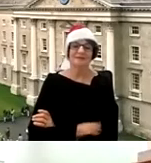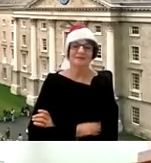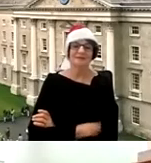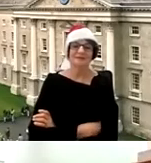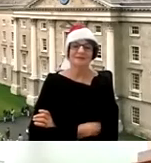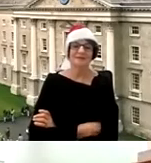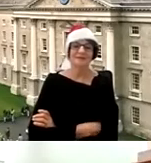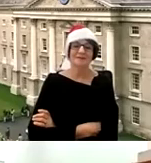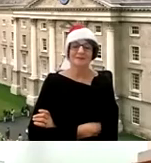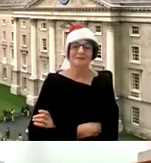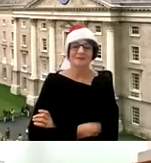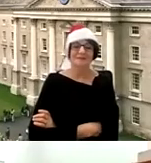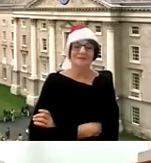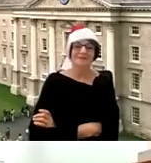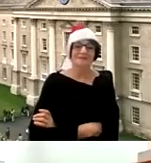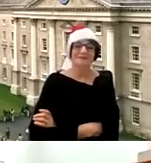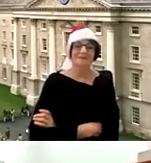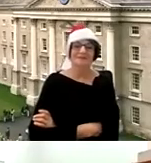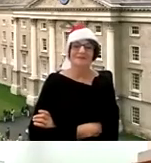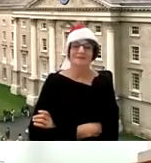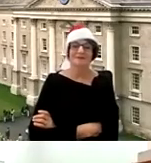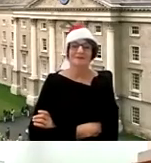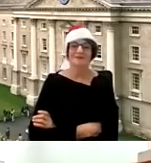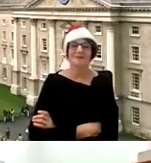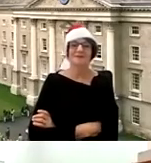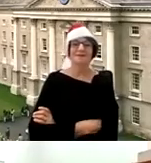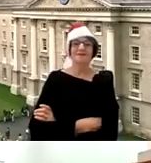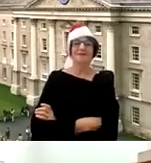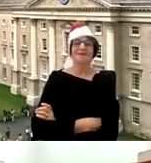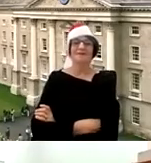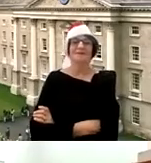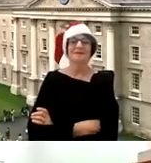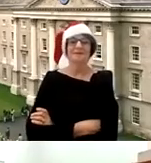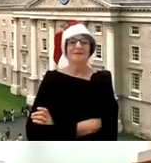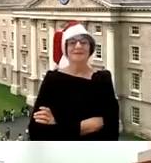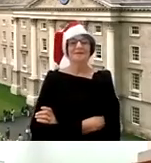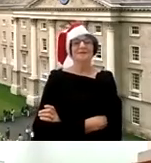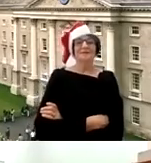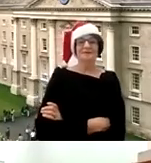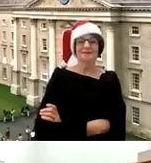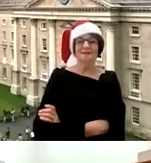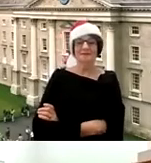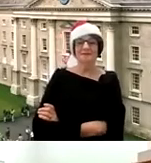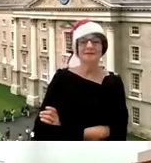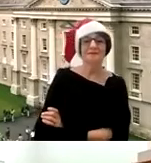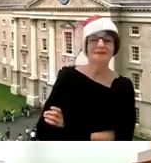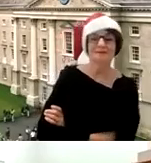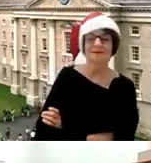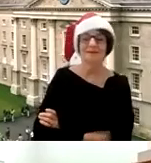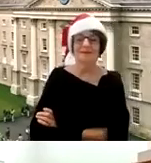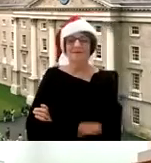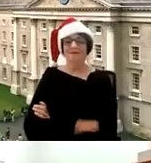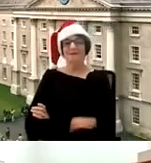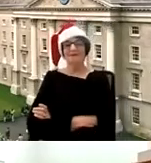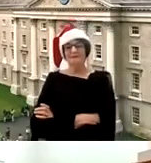and they're going to be part of our christmas cards for fundraising the following year and that gives ownership to the